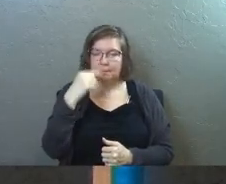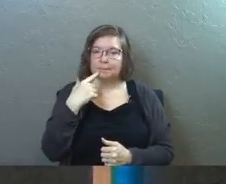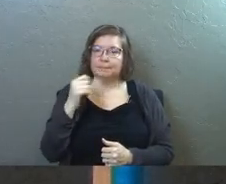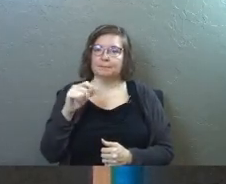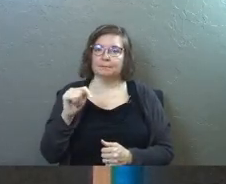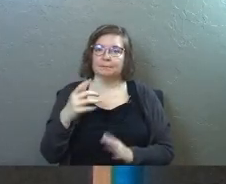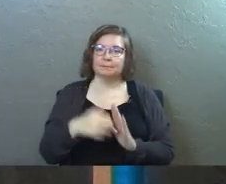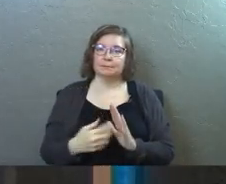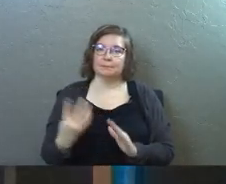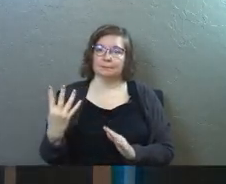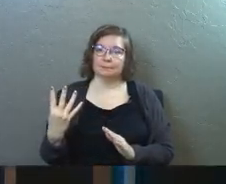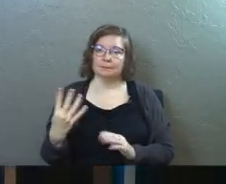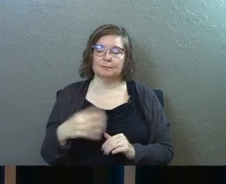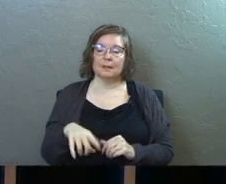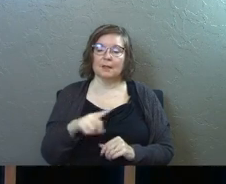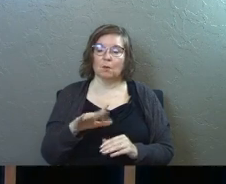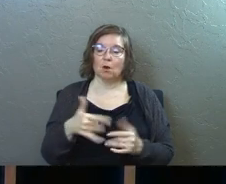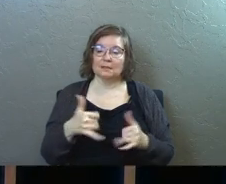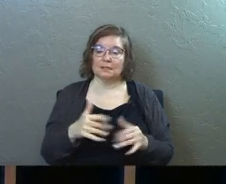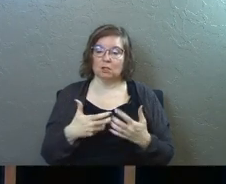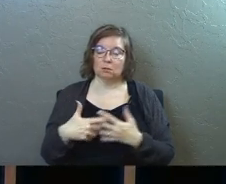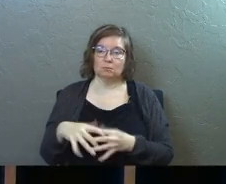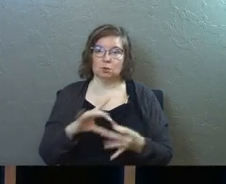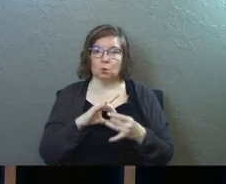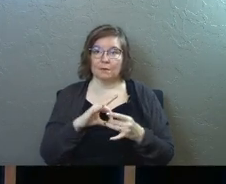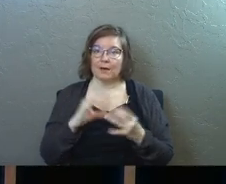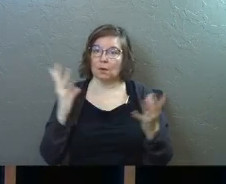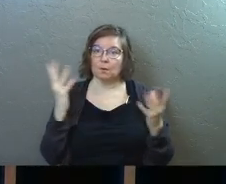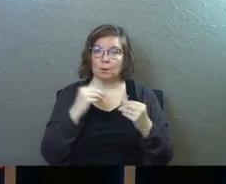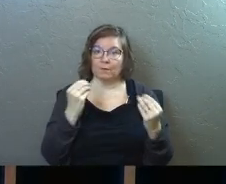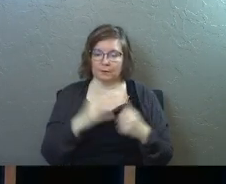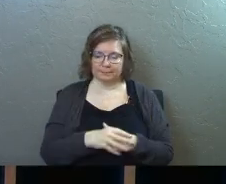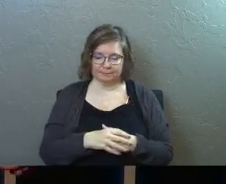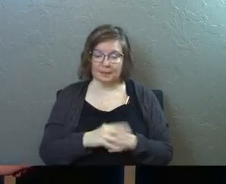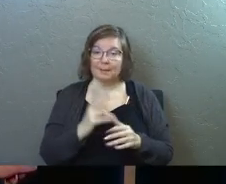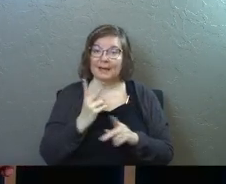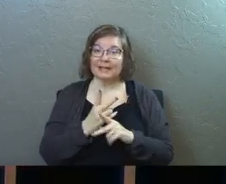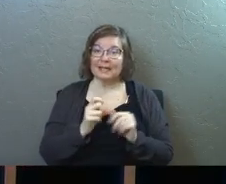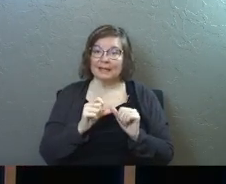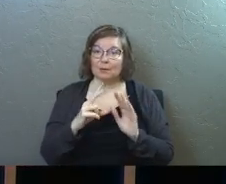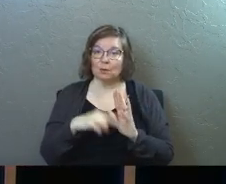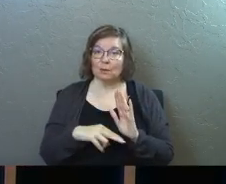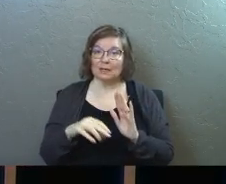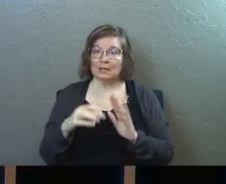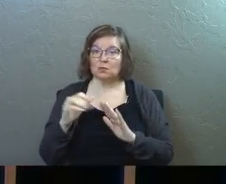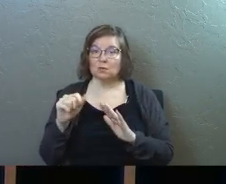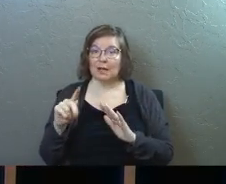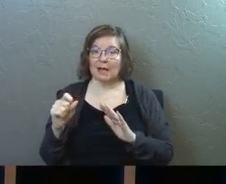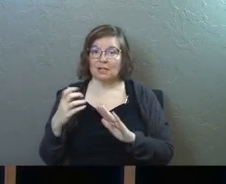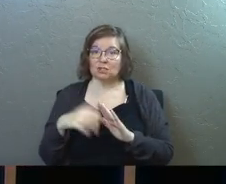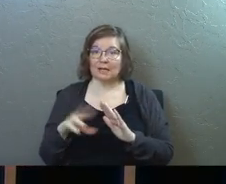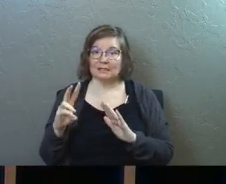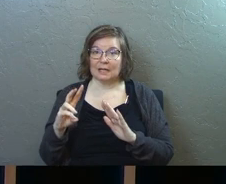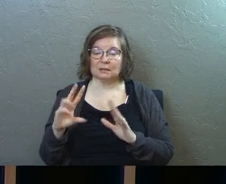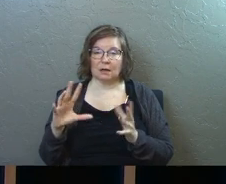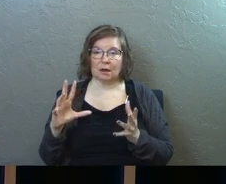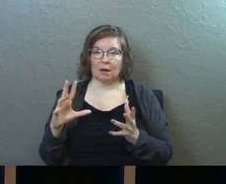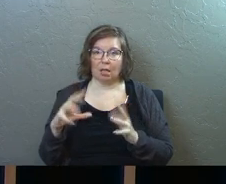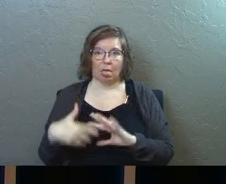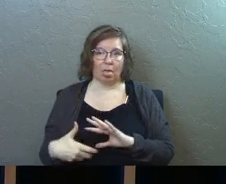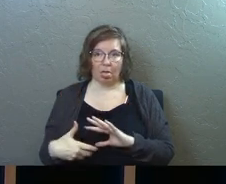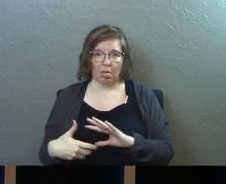you in Acts chapter four they were all still unified and it was beautiful keep reading to Acts chapter six and everything falls apart